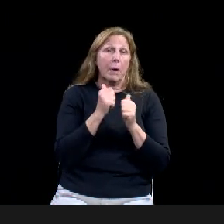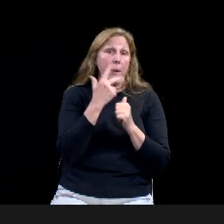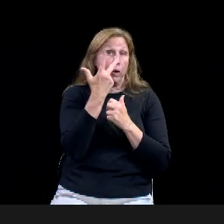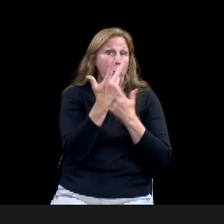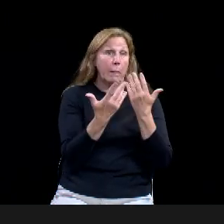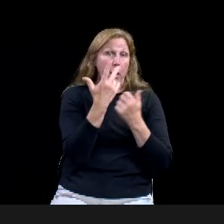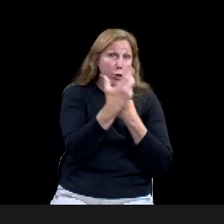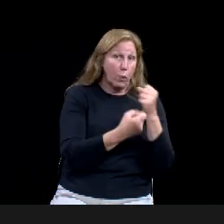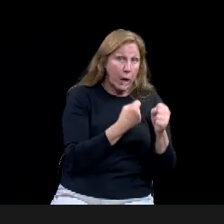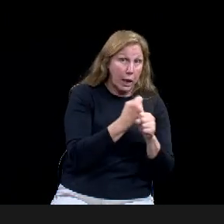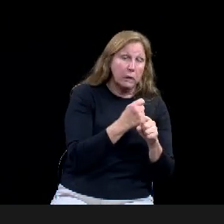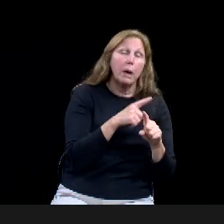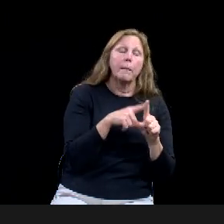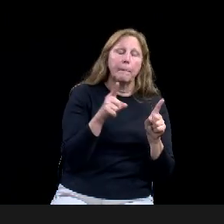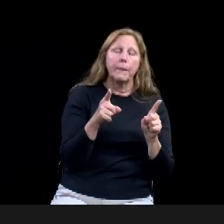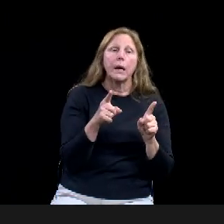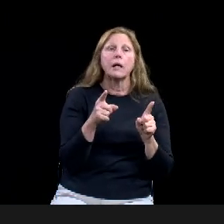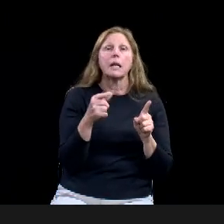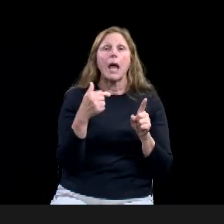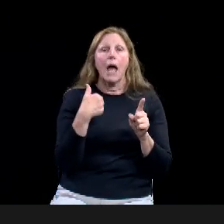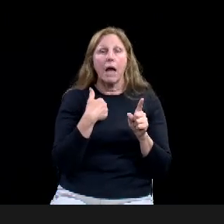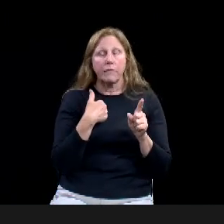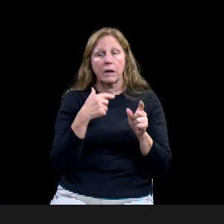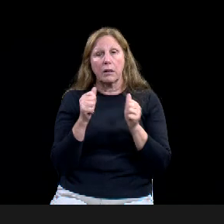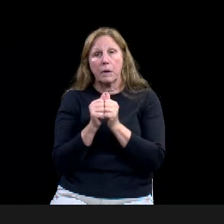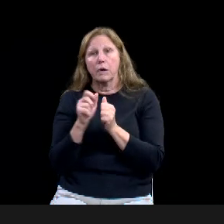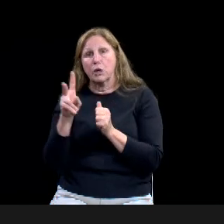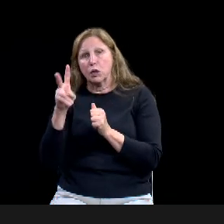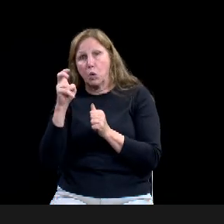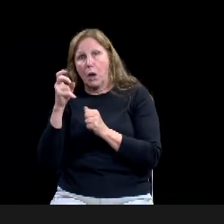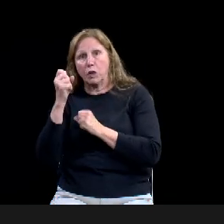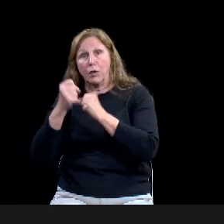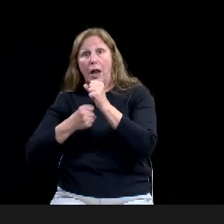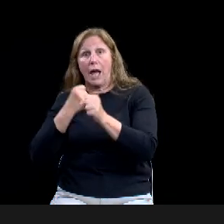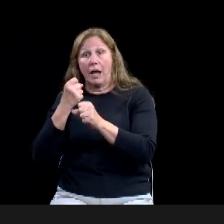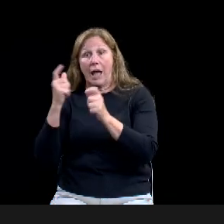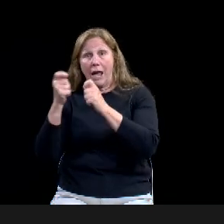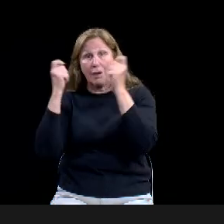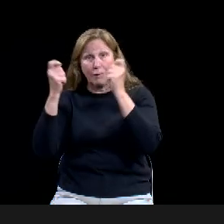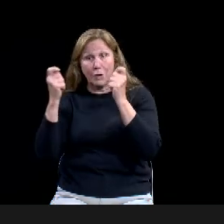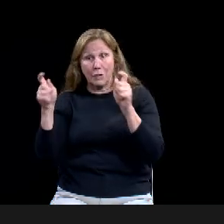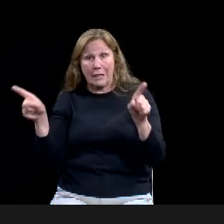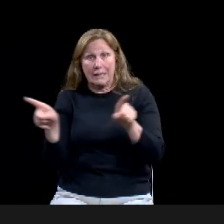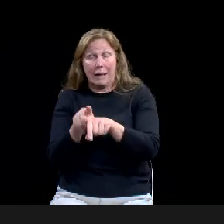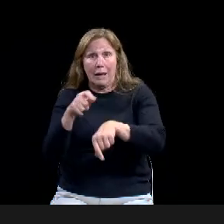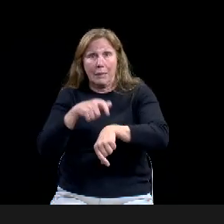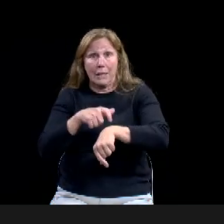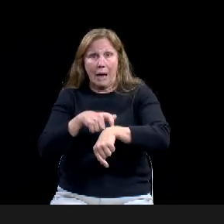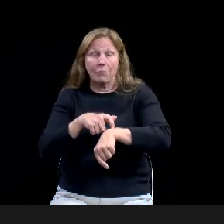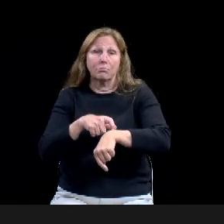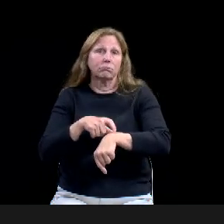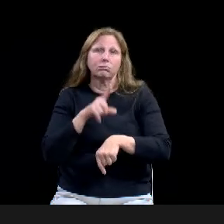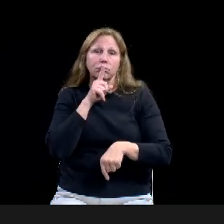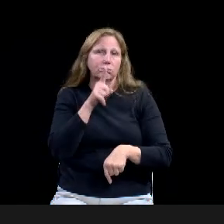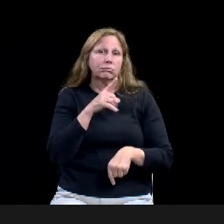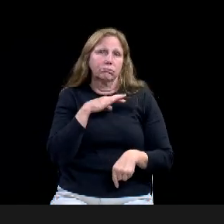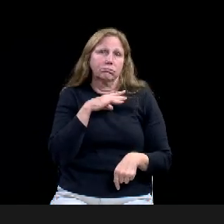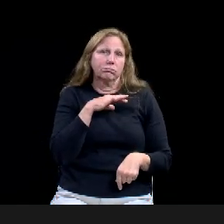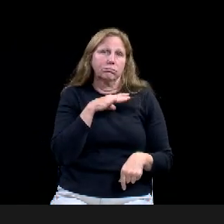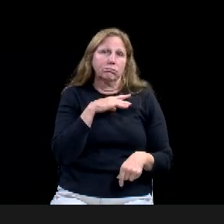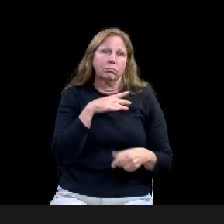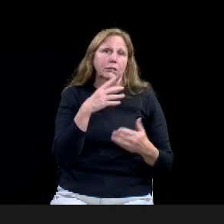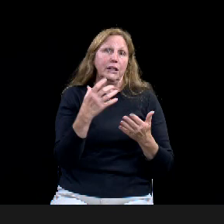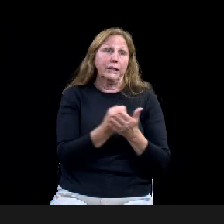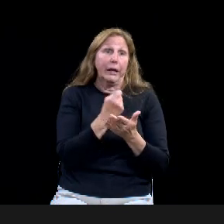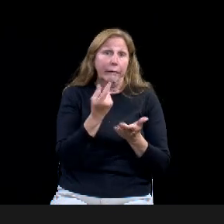just, is this, this opportunity won't happen again. So that's ideal, uh, in terms of, in terms of, uh, capital campaign